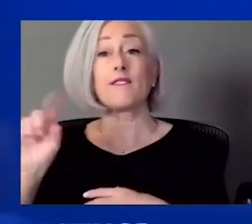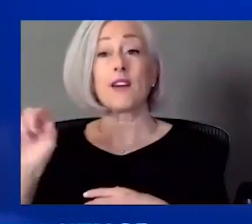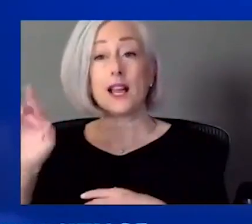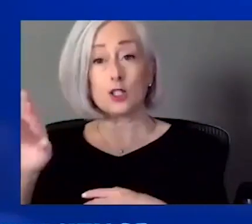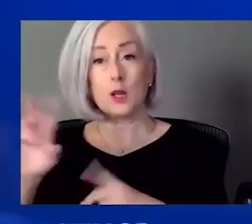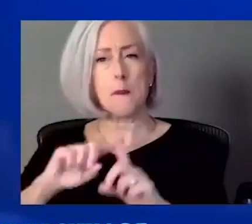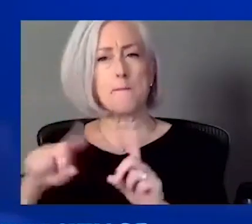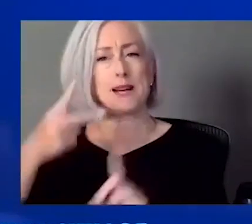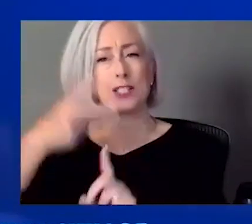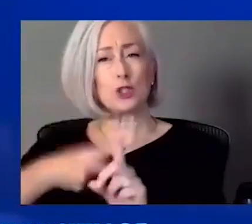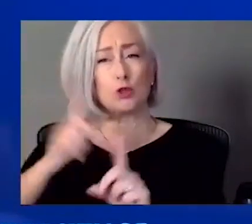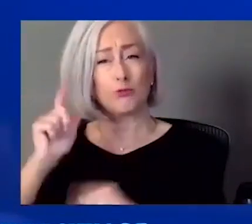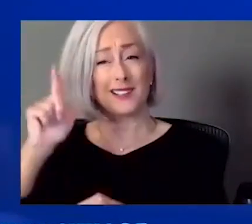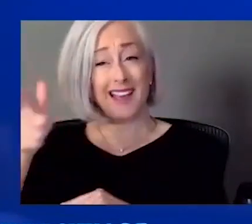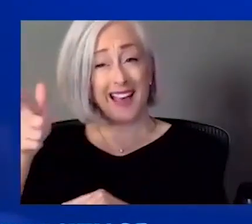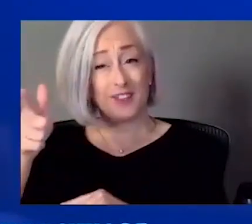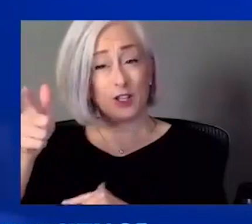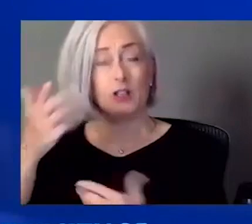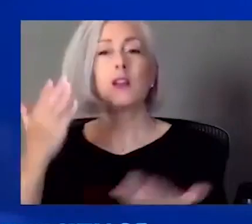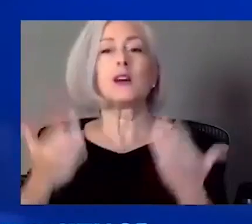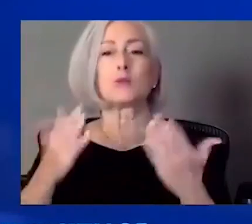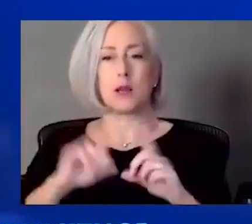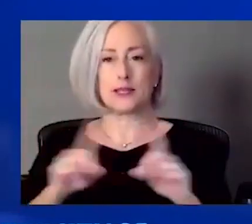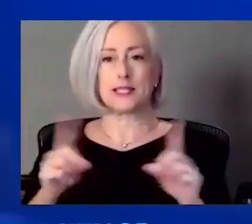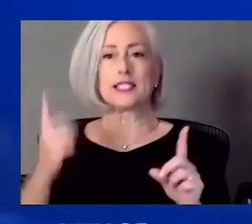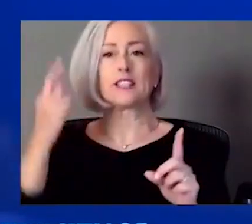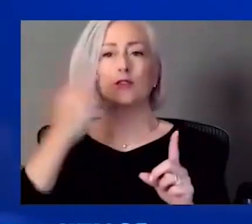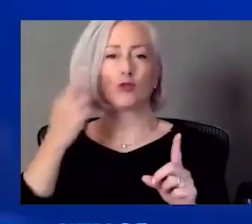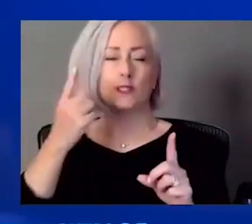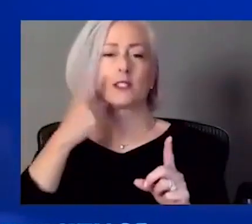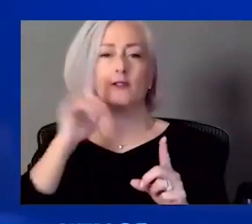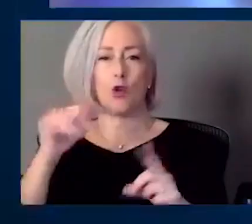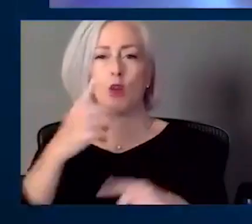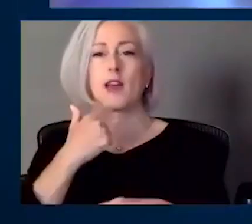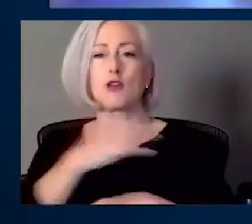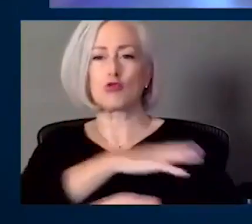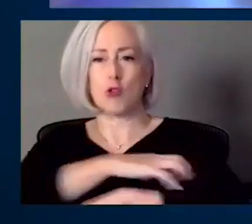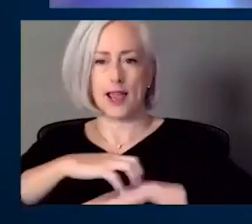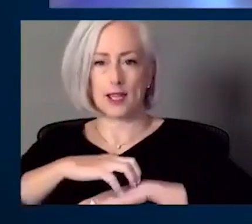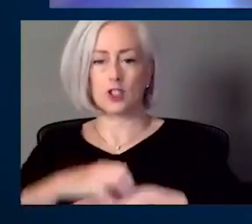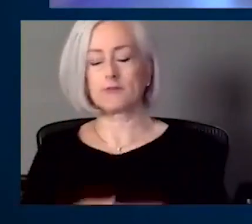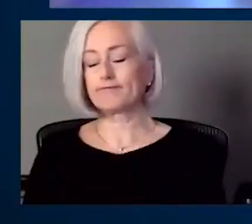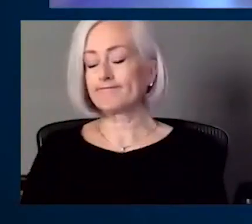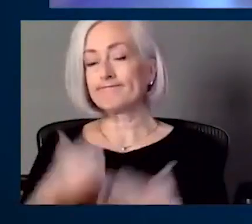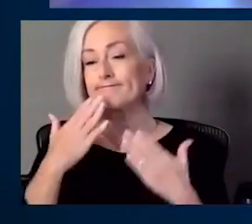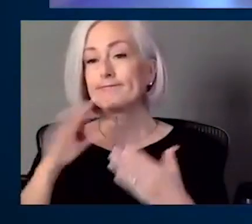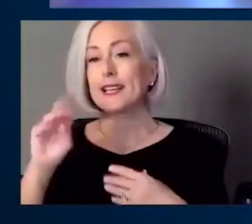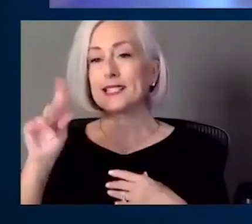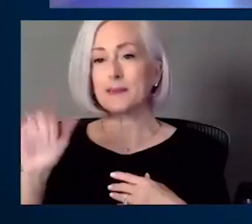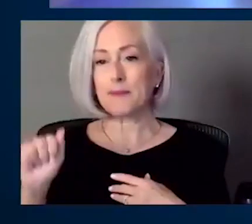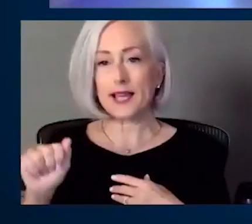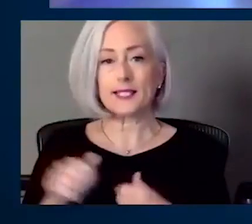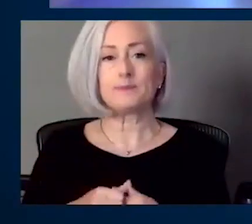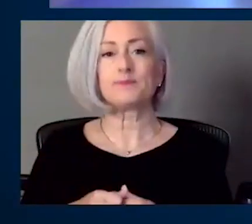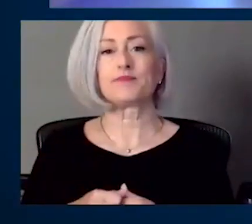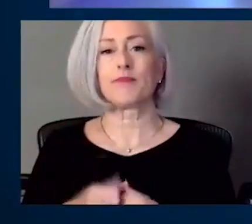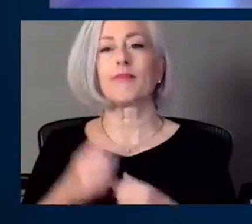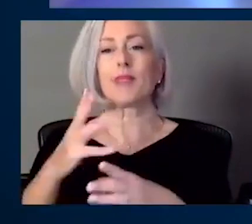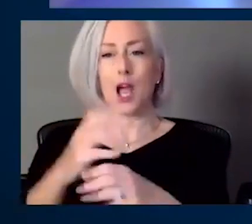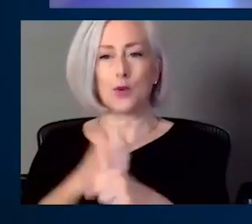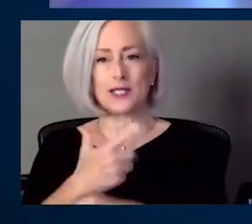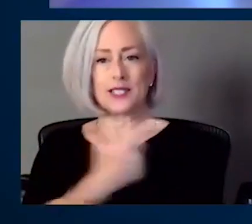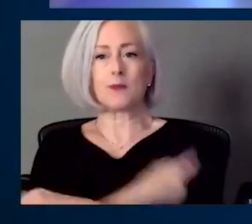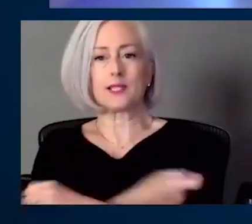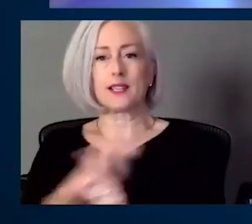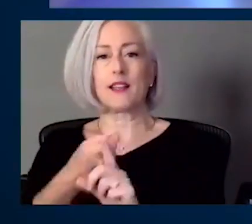I think you need to look at other causes and other etiologies for that. Okay. Thank you, Amanda. She says she ended up getting her vaccine as a result of